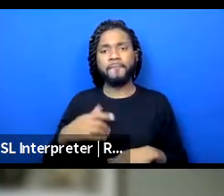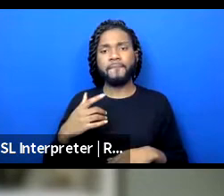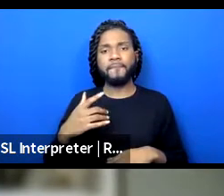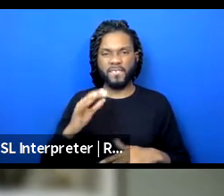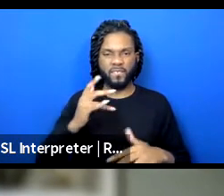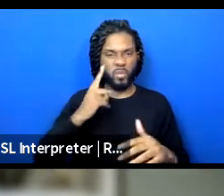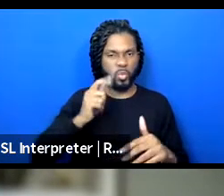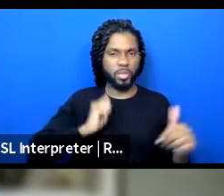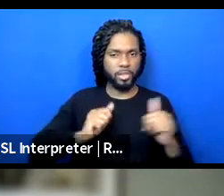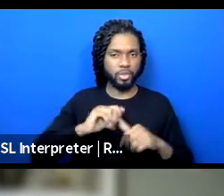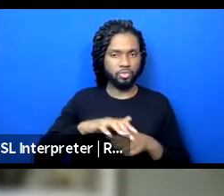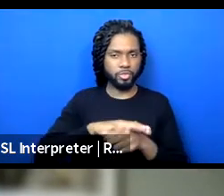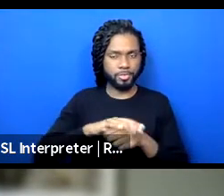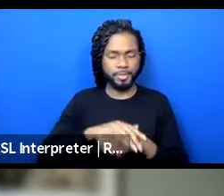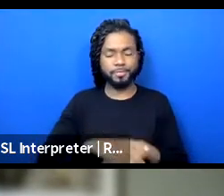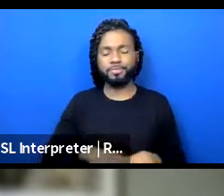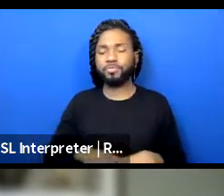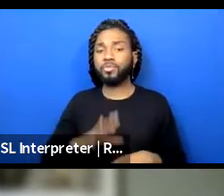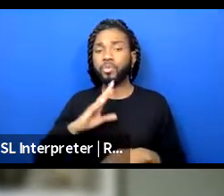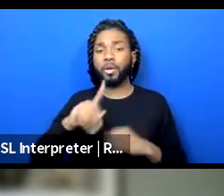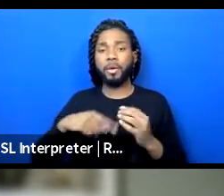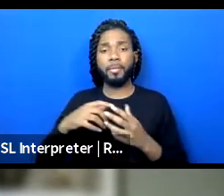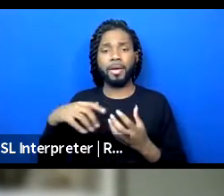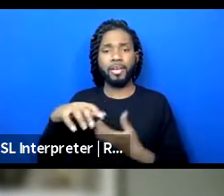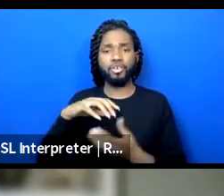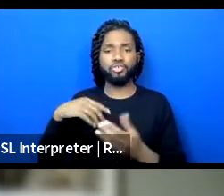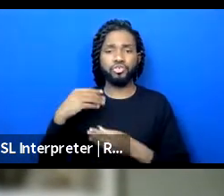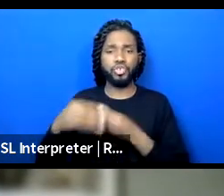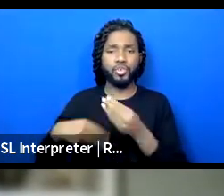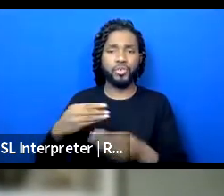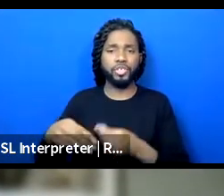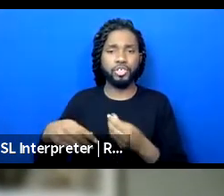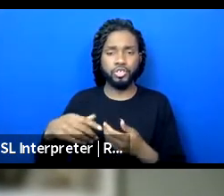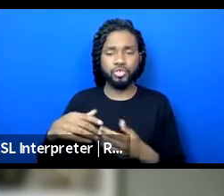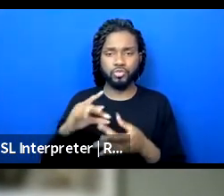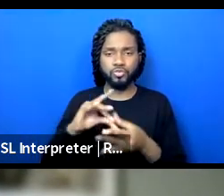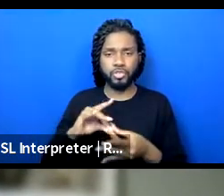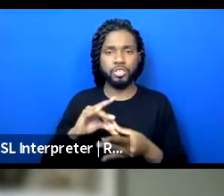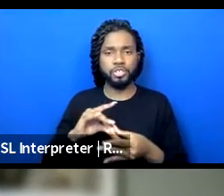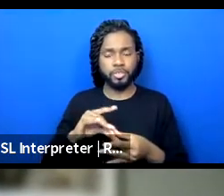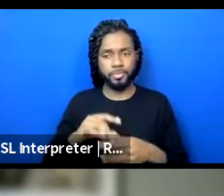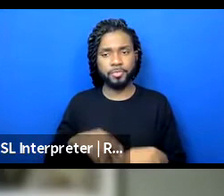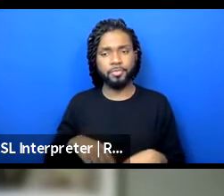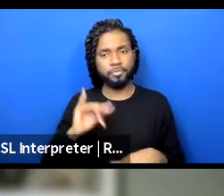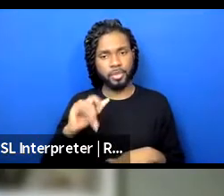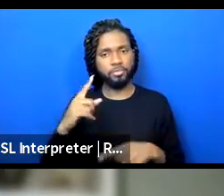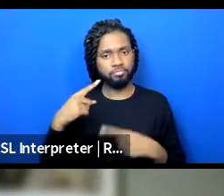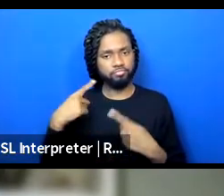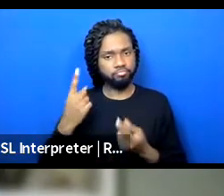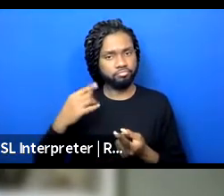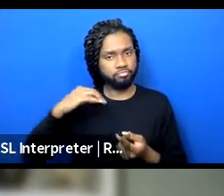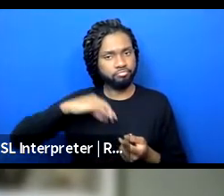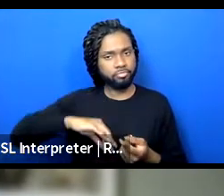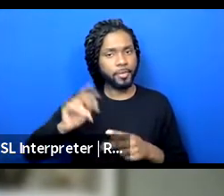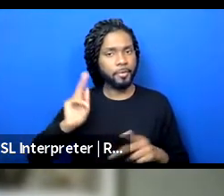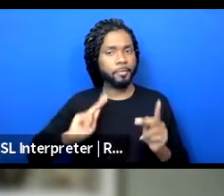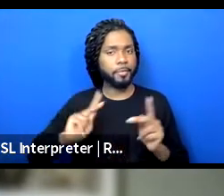about creating intergenerational relationships, which have been really helpful to people like